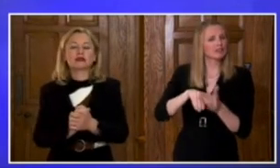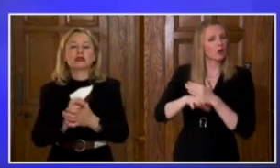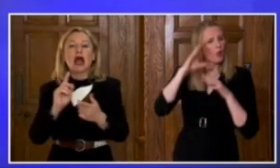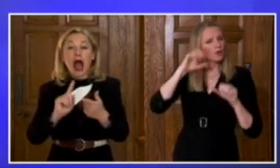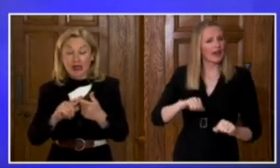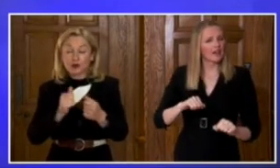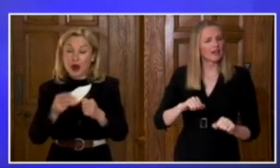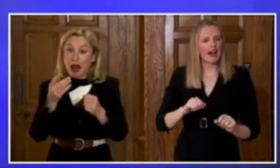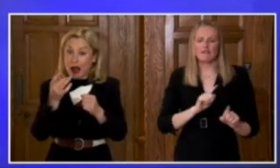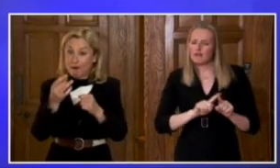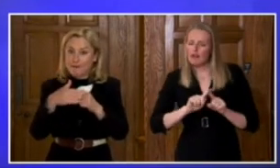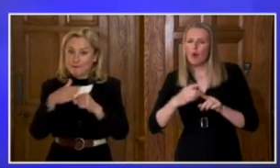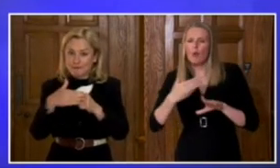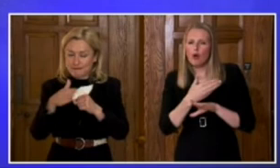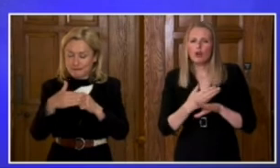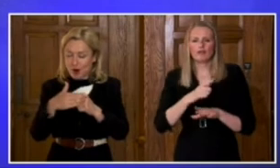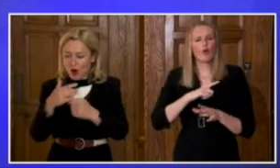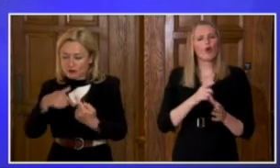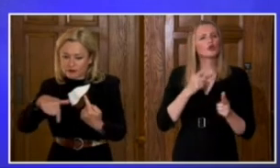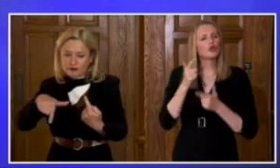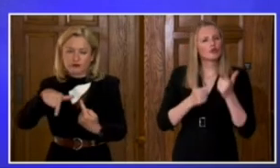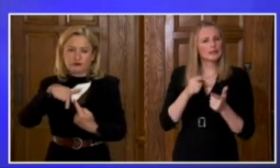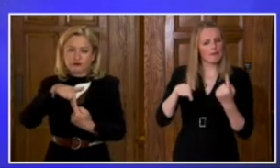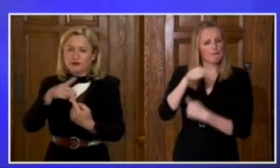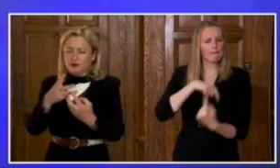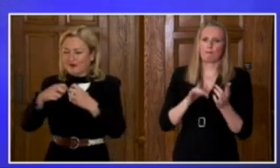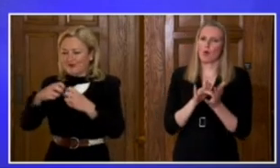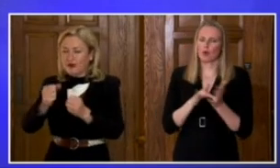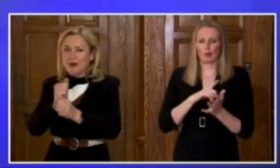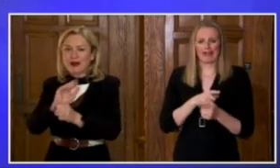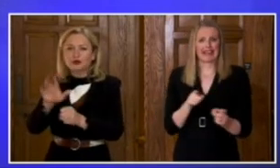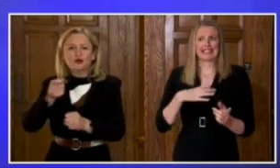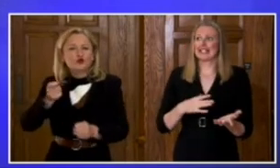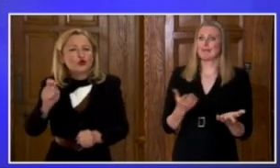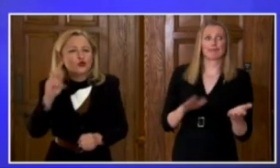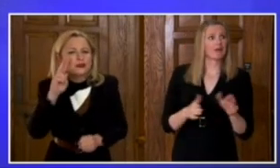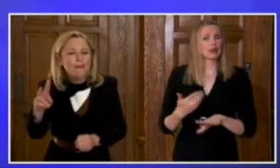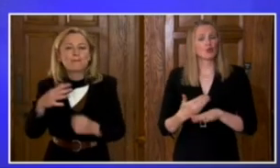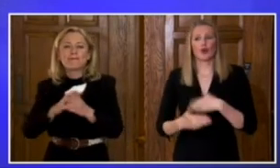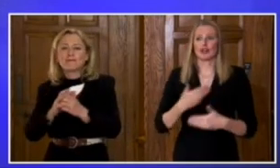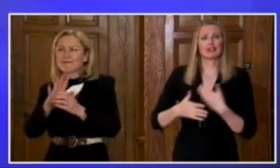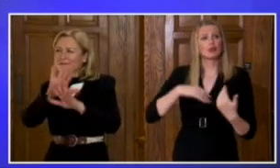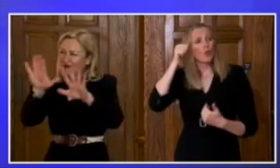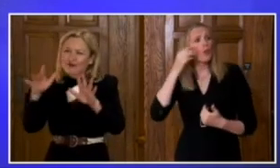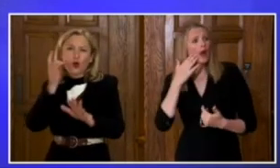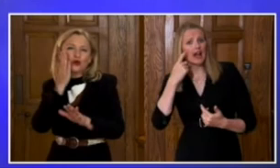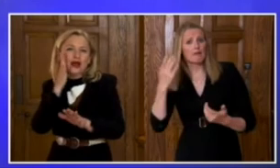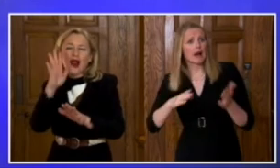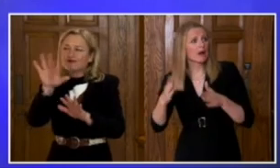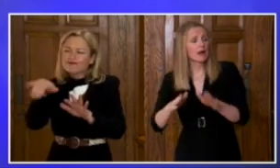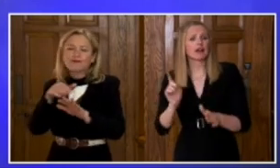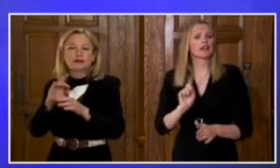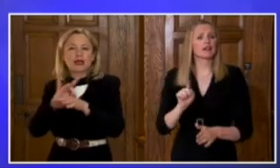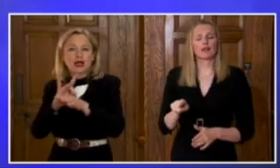further work around the broad tourism accommodation sector and their need for a general timeframe to work towards and we hope